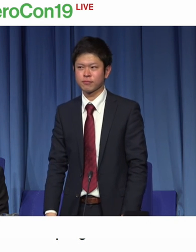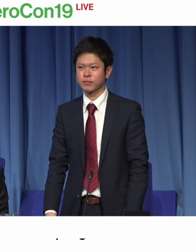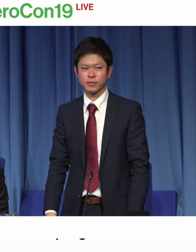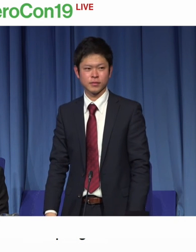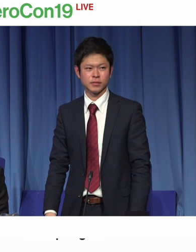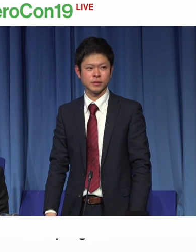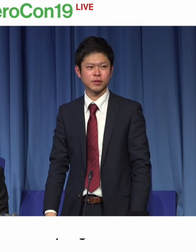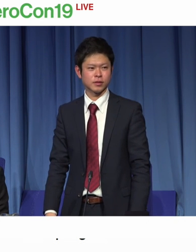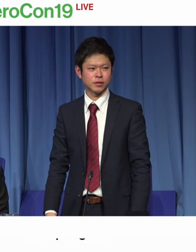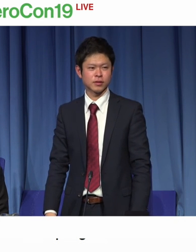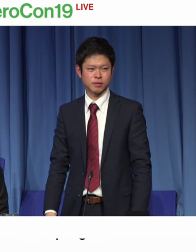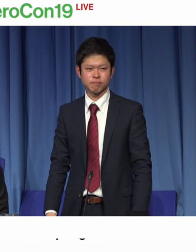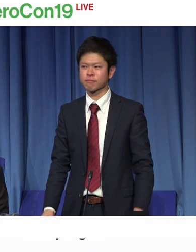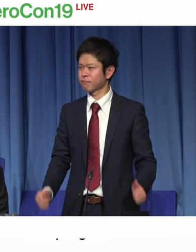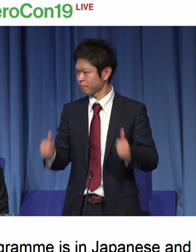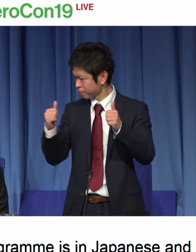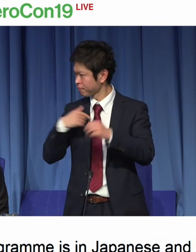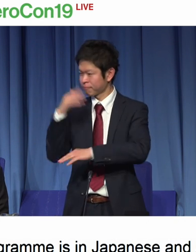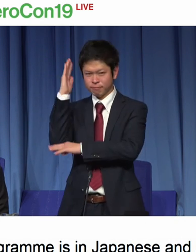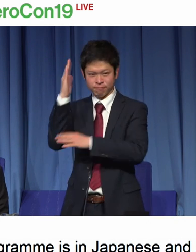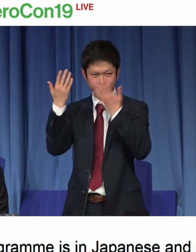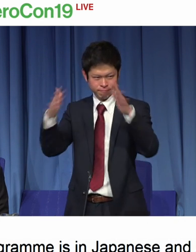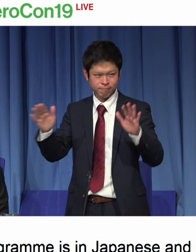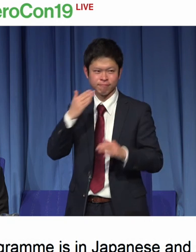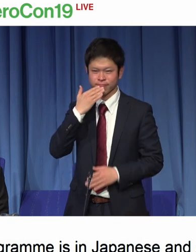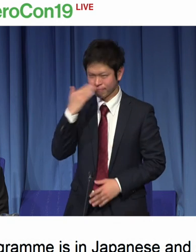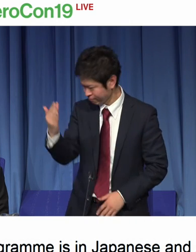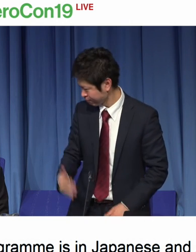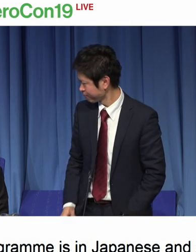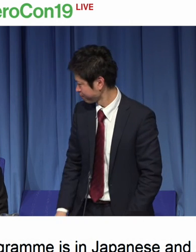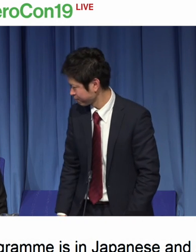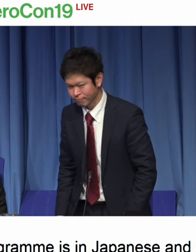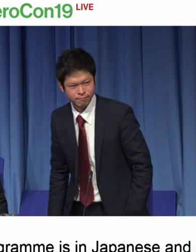hard of hearing people have better access to information on TV.